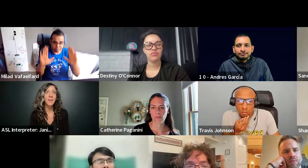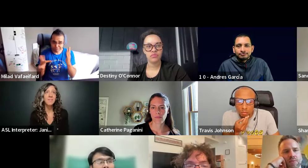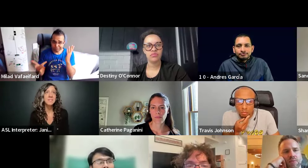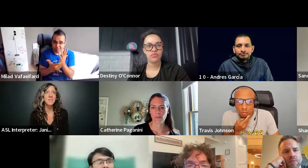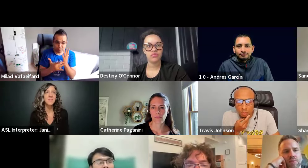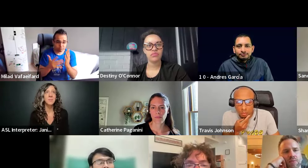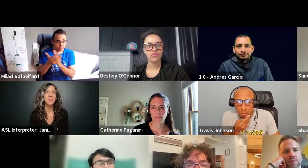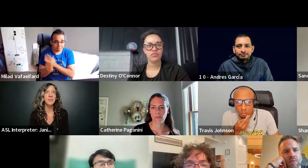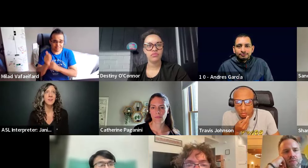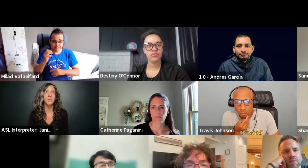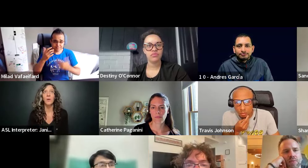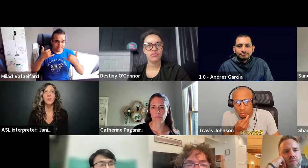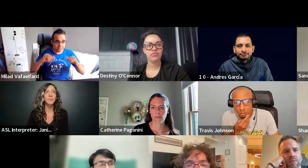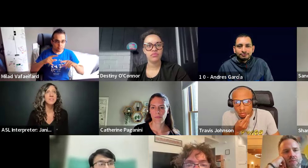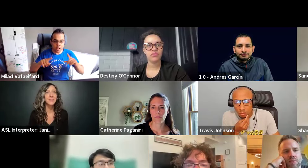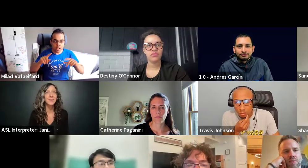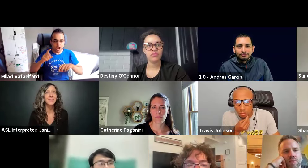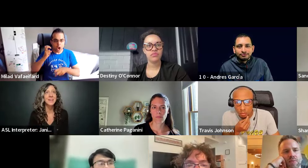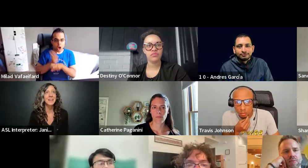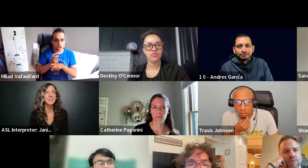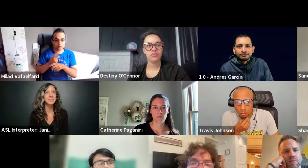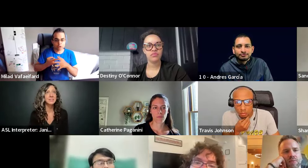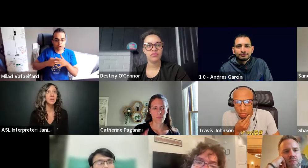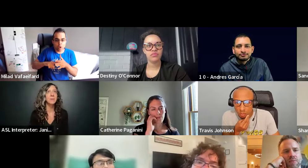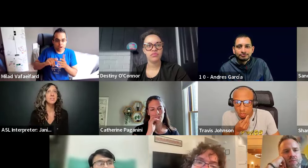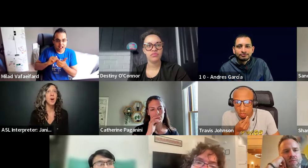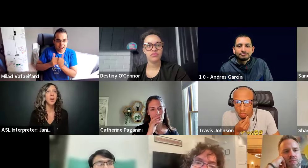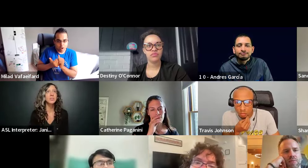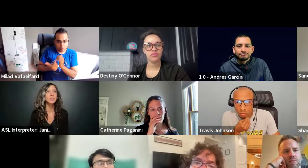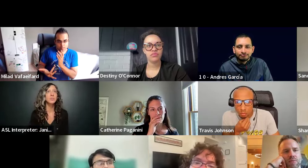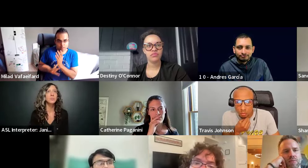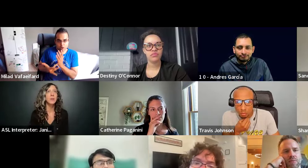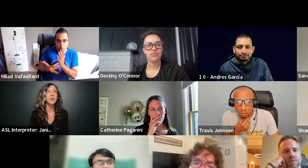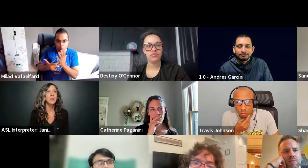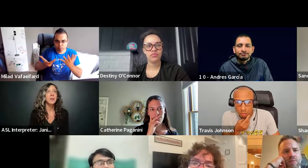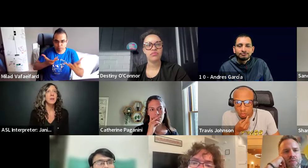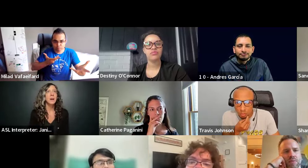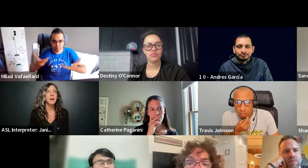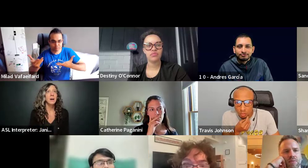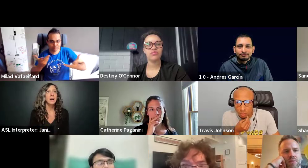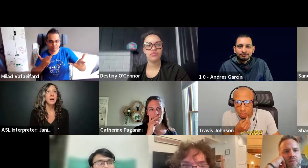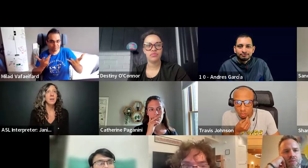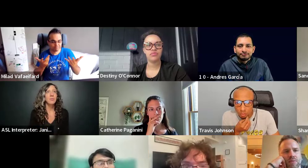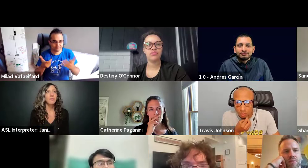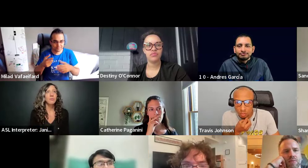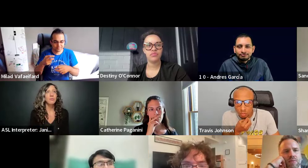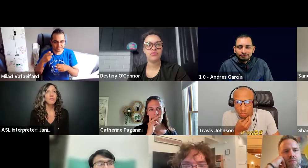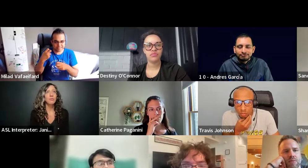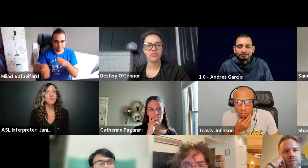we have this deaf community here, wonderful skilled technicians here, but it's hard to, uh,